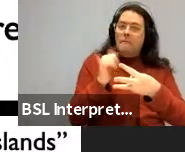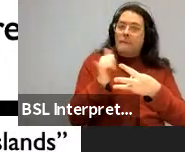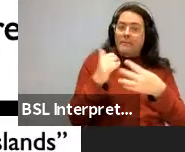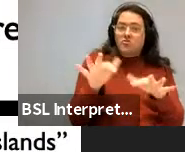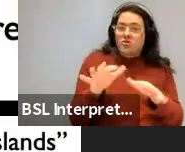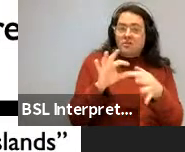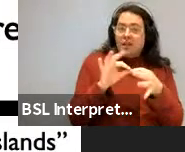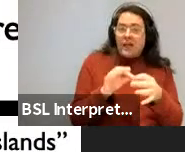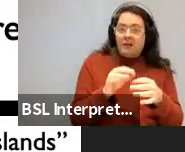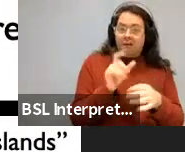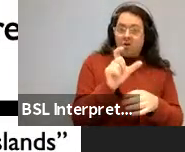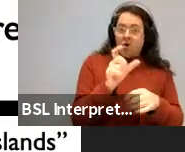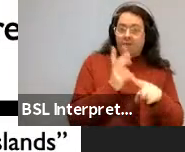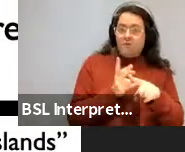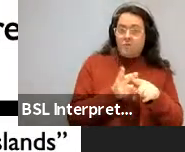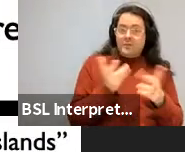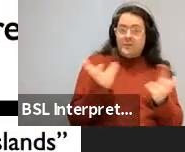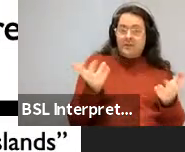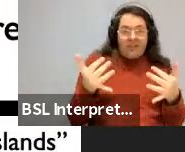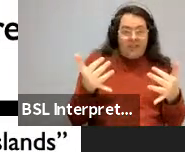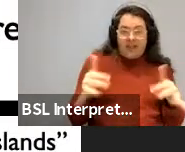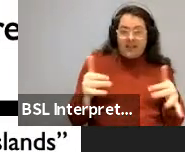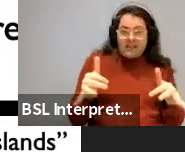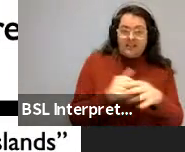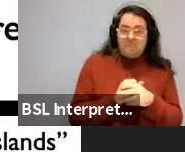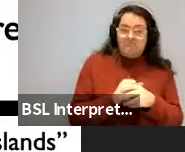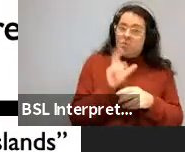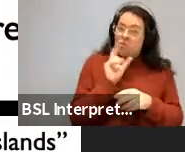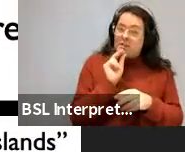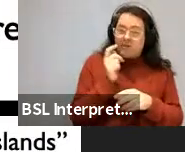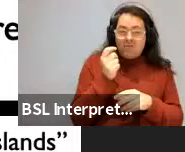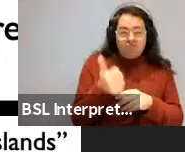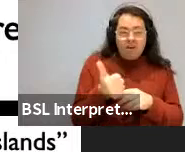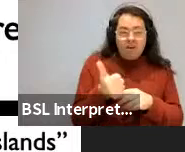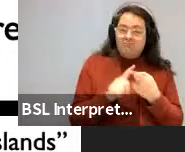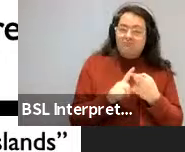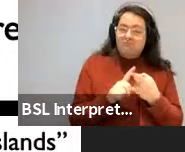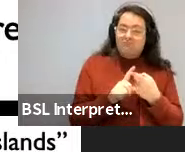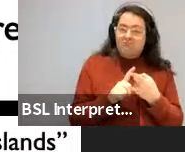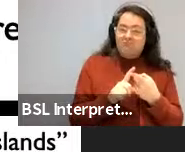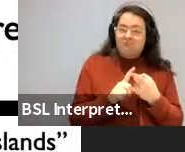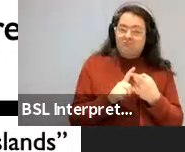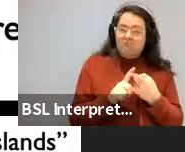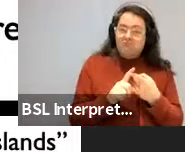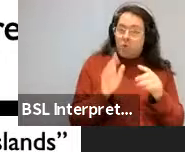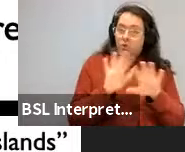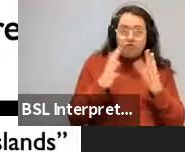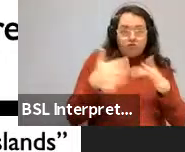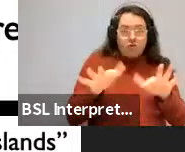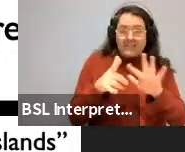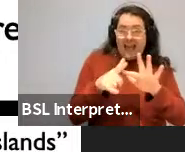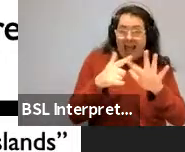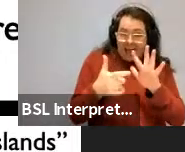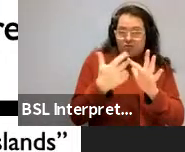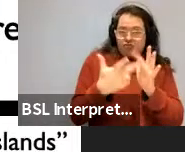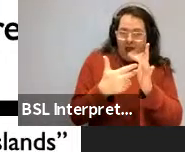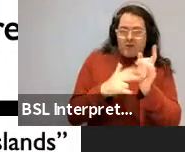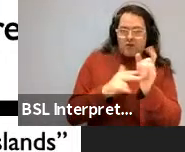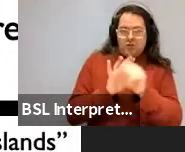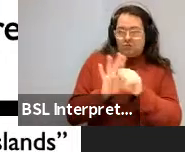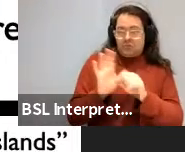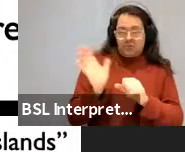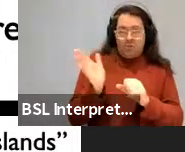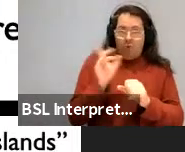frame. And that's what we think it is. So whisper that is a very uncommon. It's not just in extractions across extraction and non-extractions